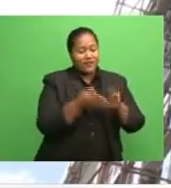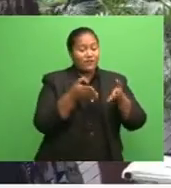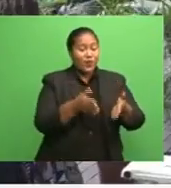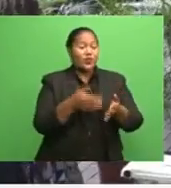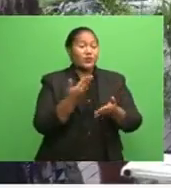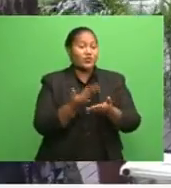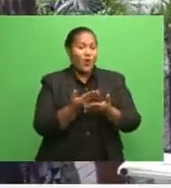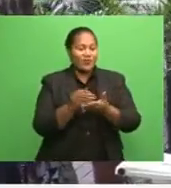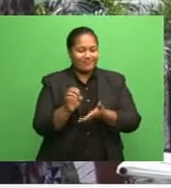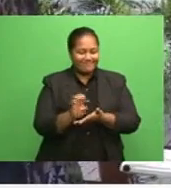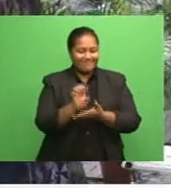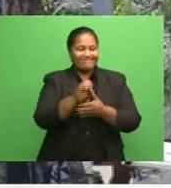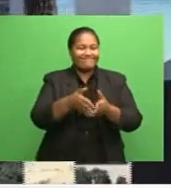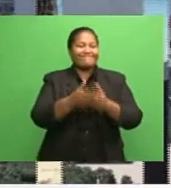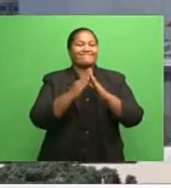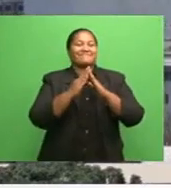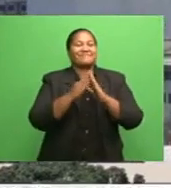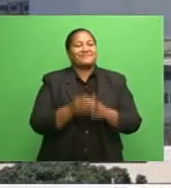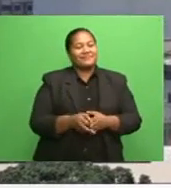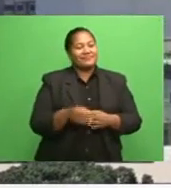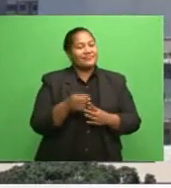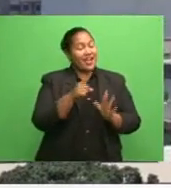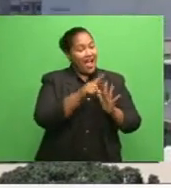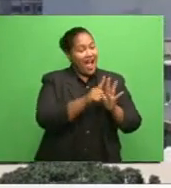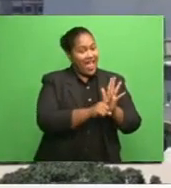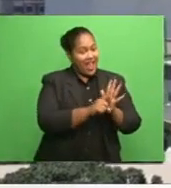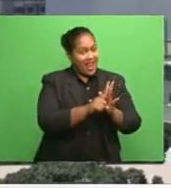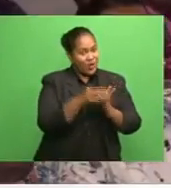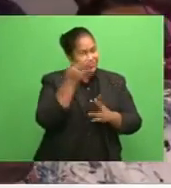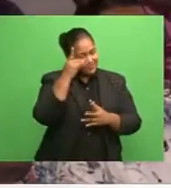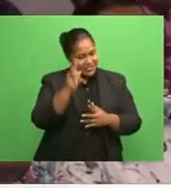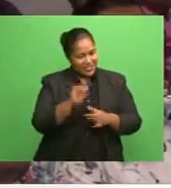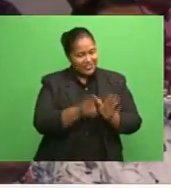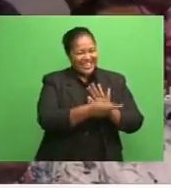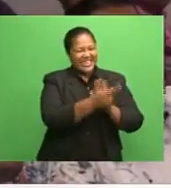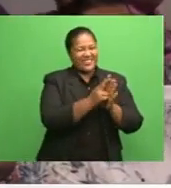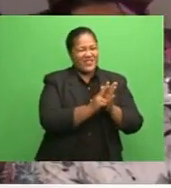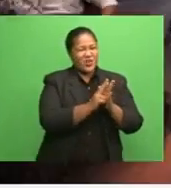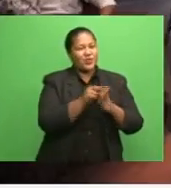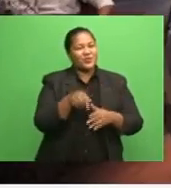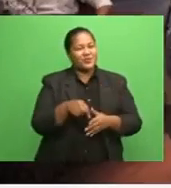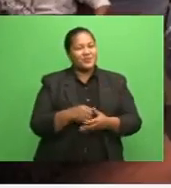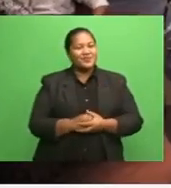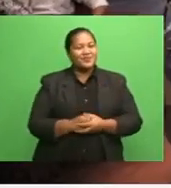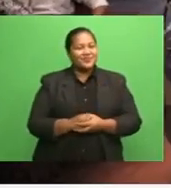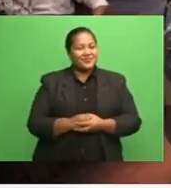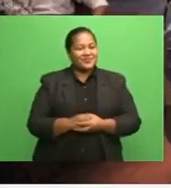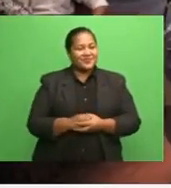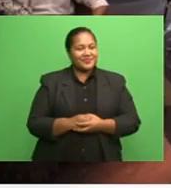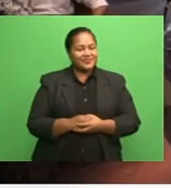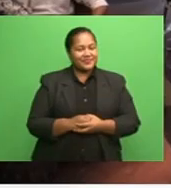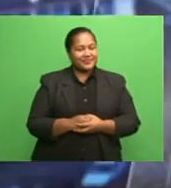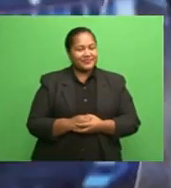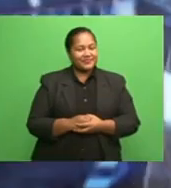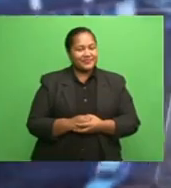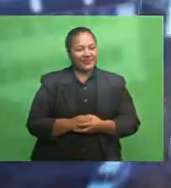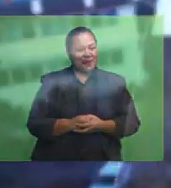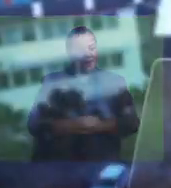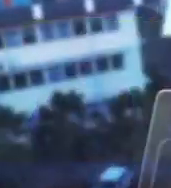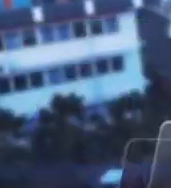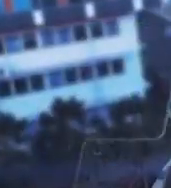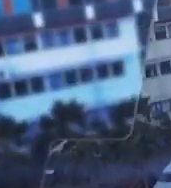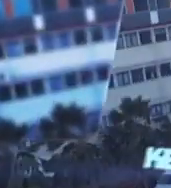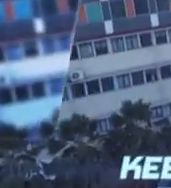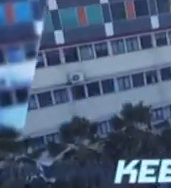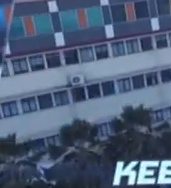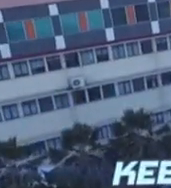on restarting economy. And ILO suggests review of national employment policy. From